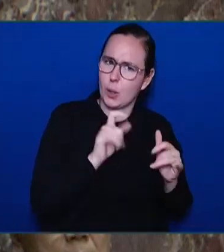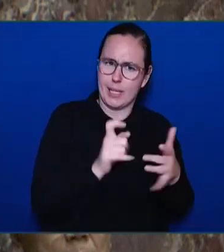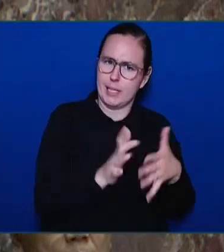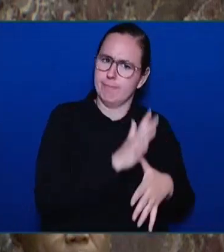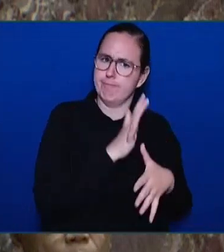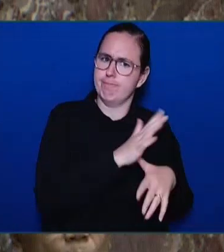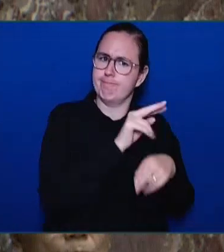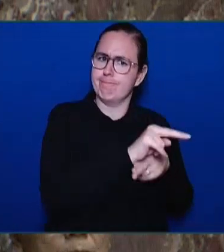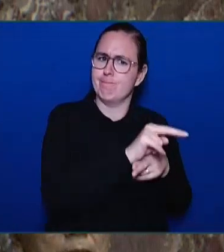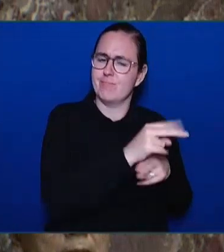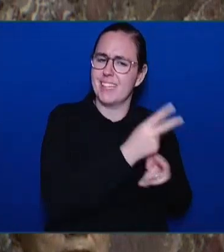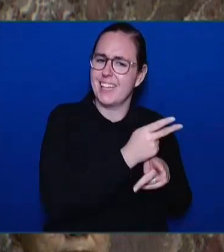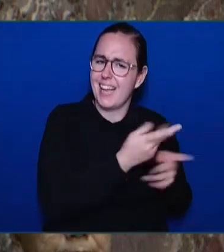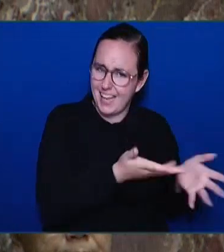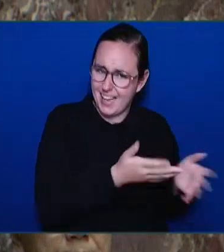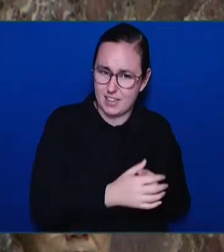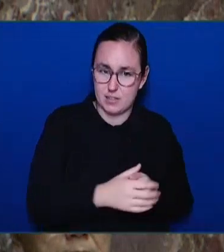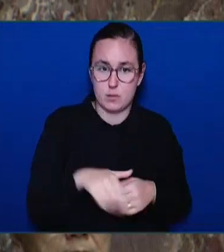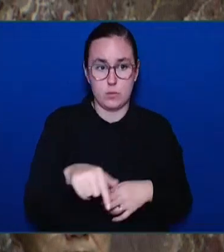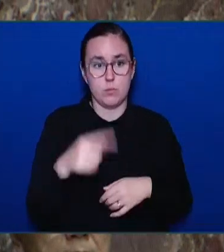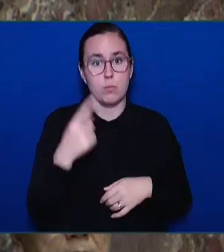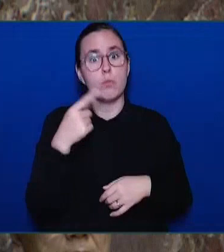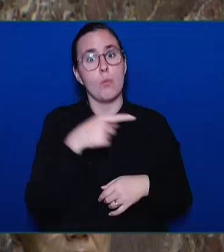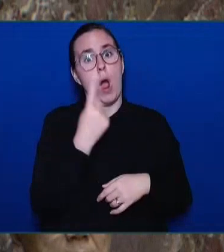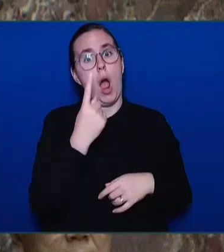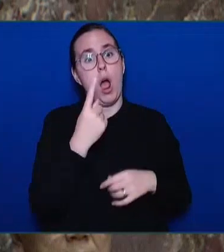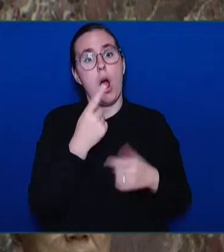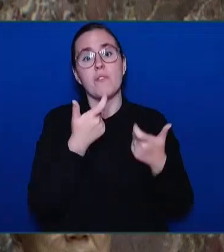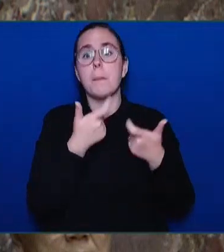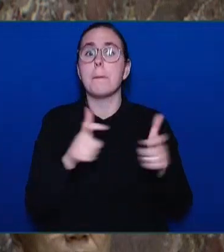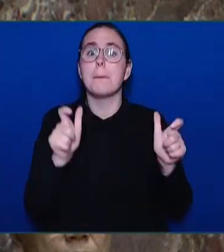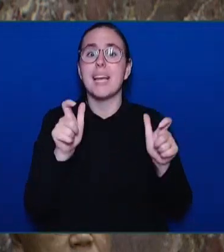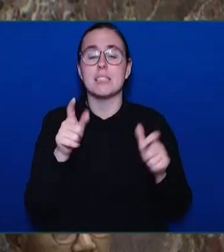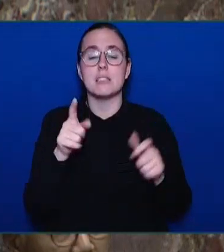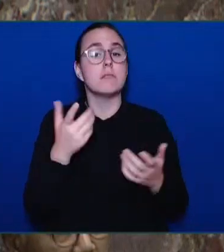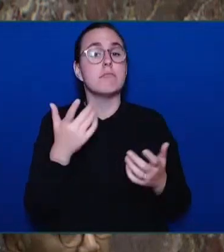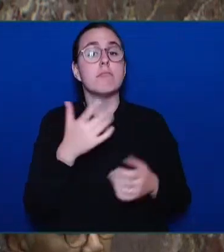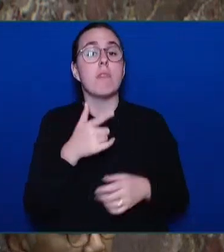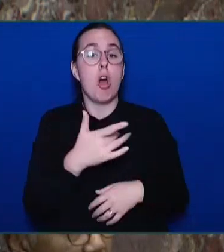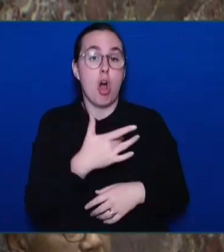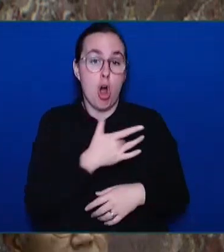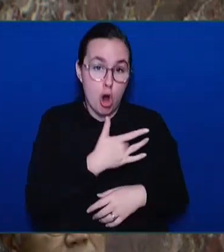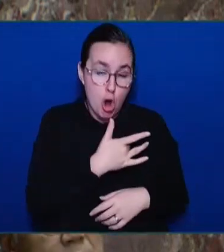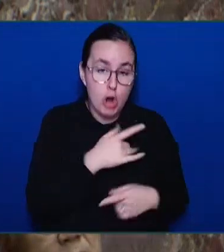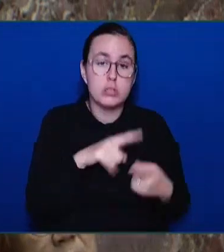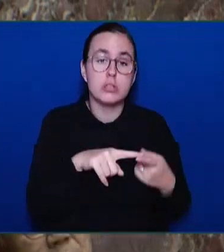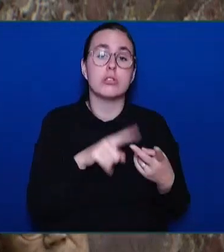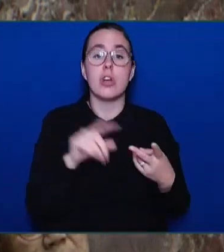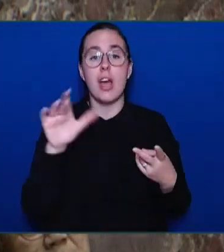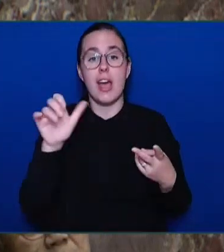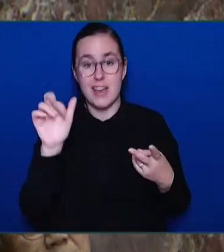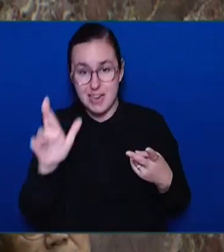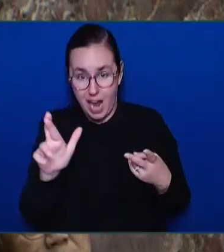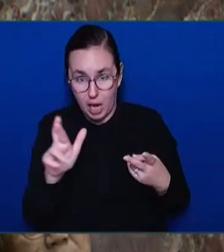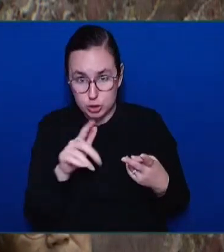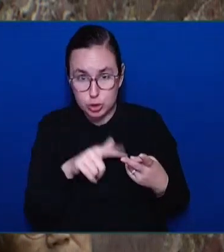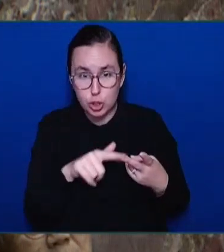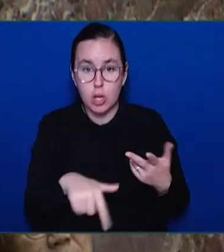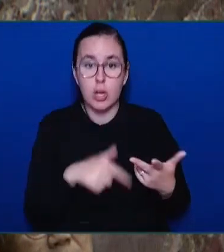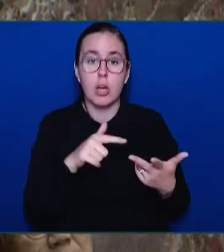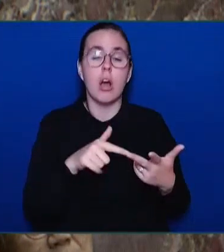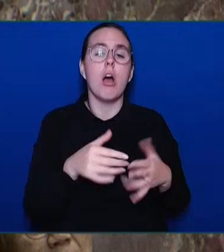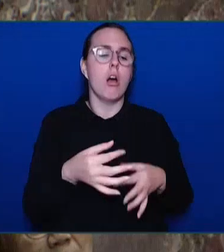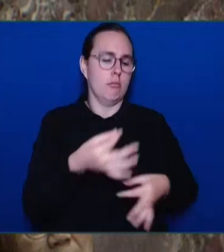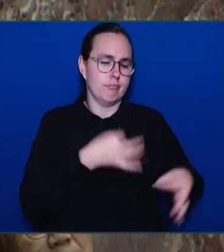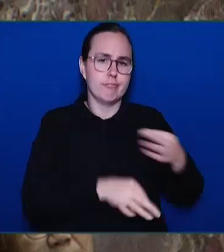cardiovascular, cancer, diabetes, and respiratory, it is estimated 55% of the global non-communicable diseases